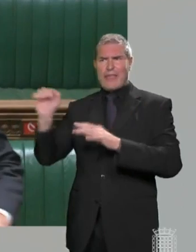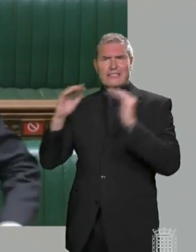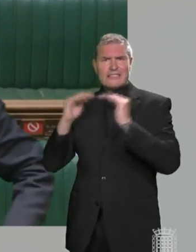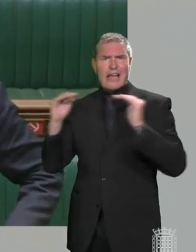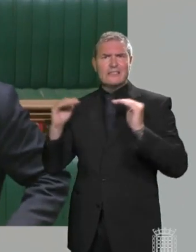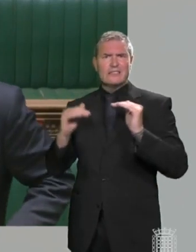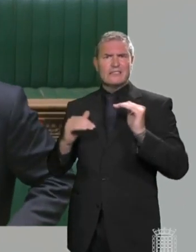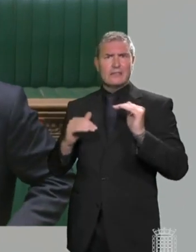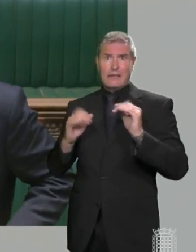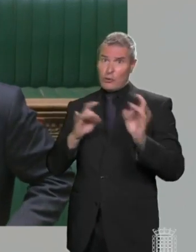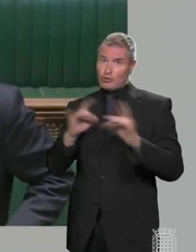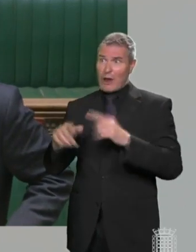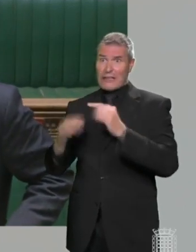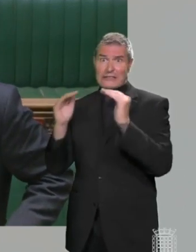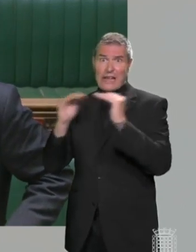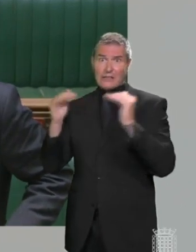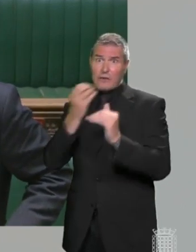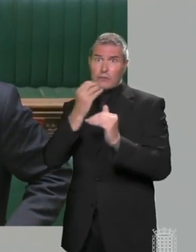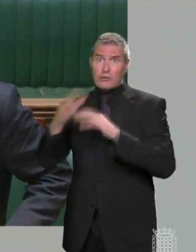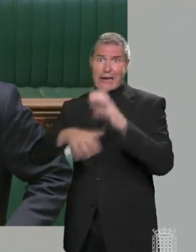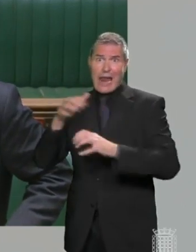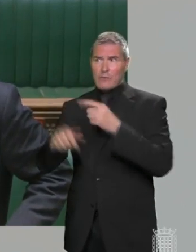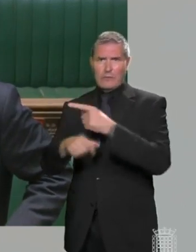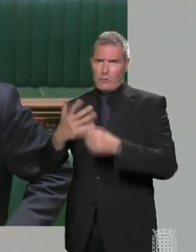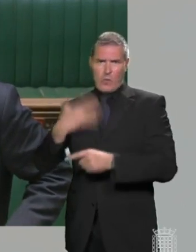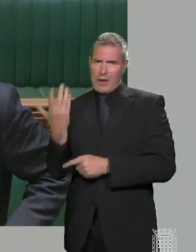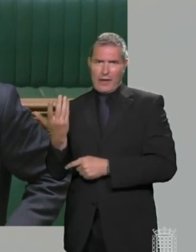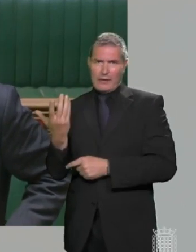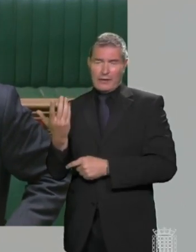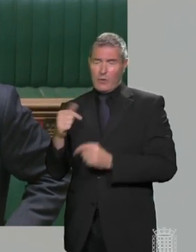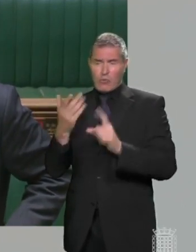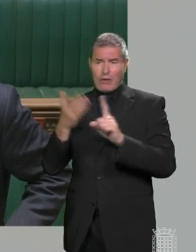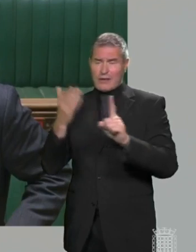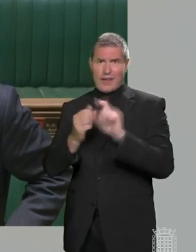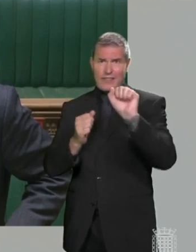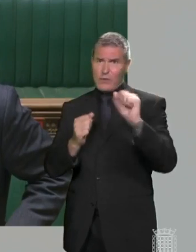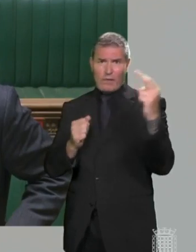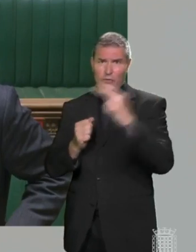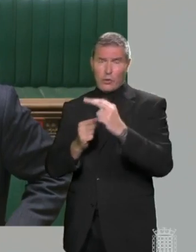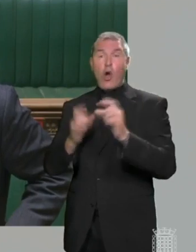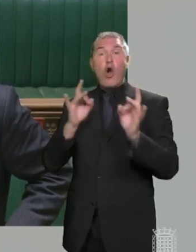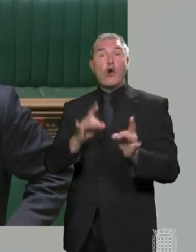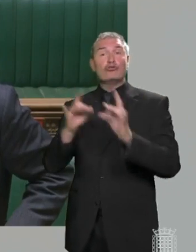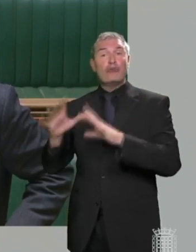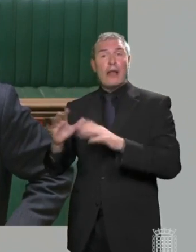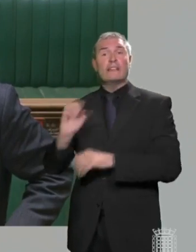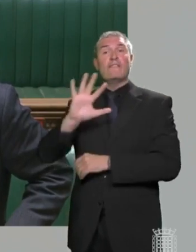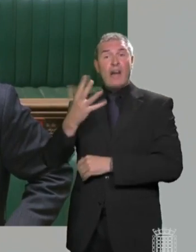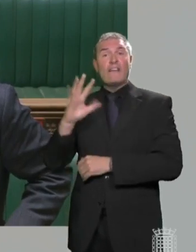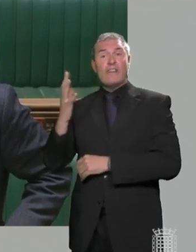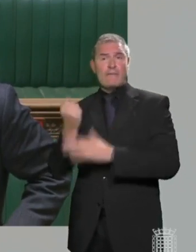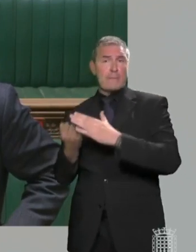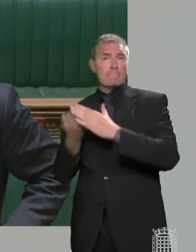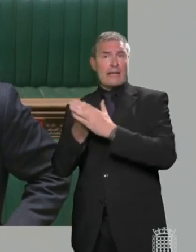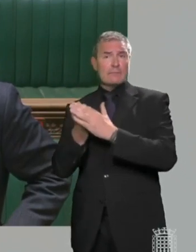welfare standards would be very, very much resented by the people of Australia, and they would not be recognised. Actually, Australia is marked five out of five, which is the highest